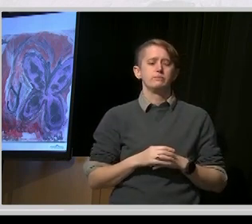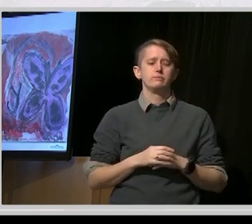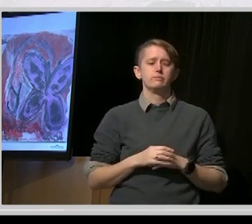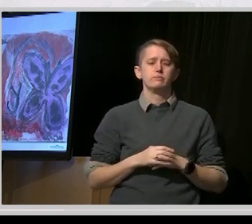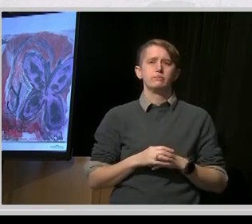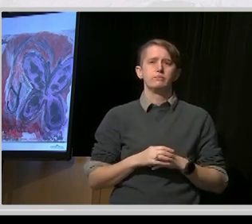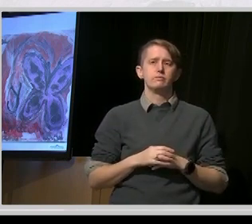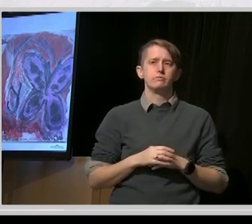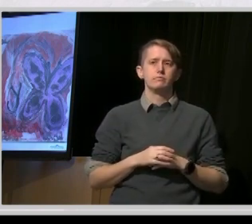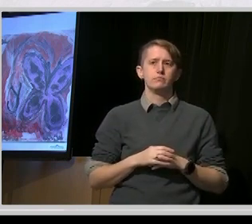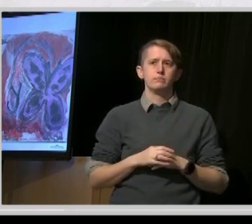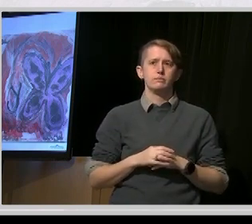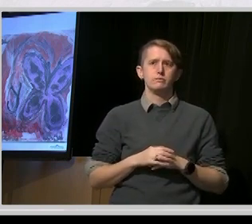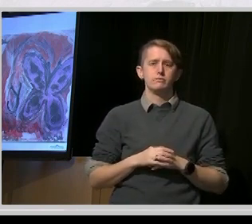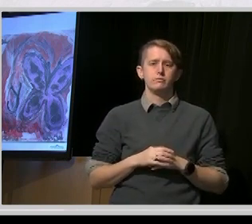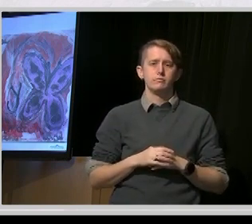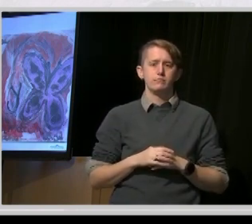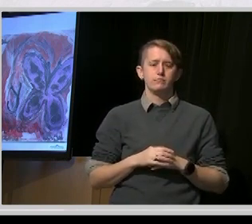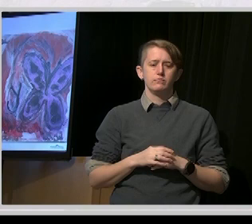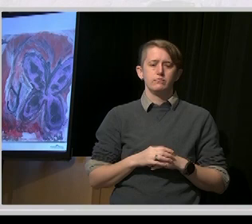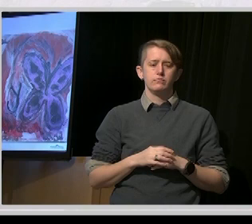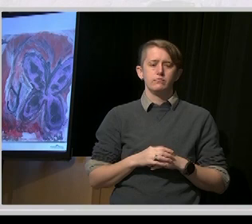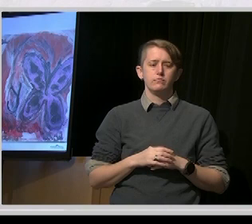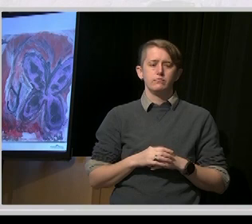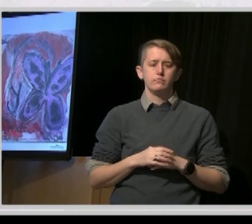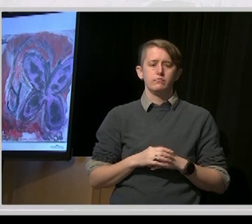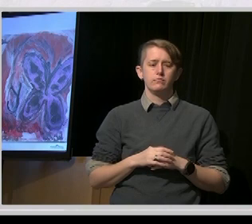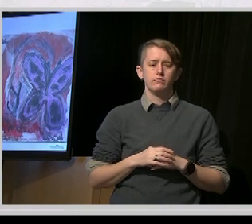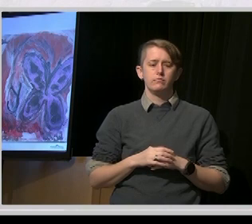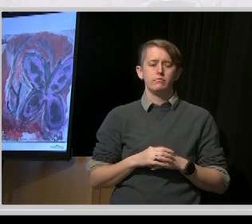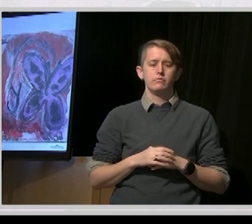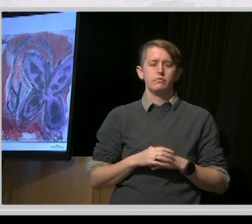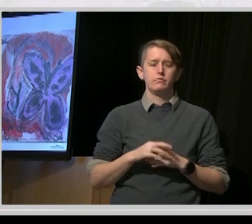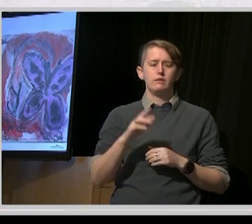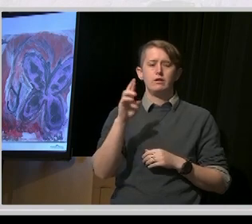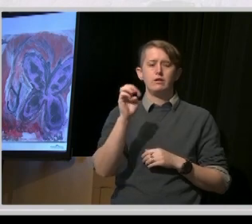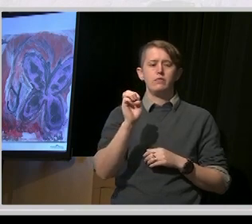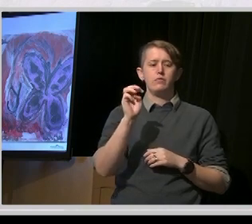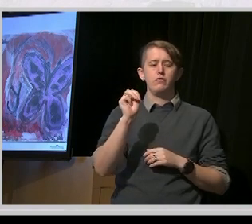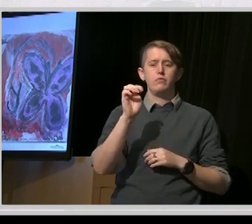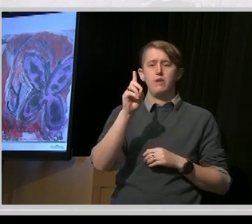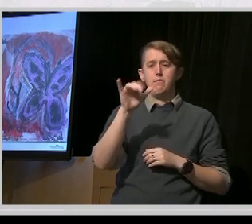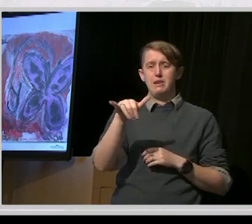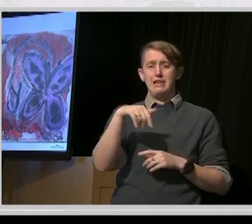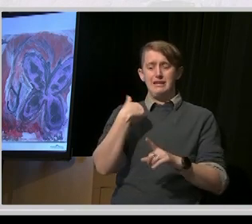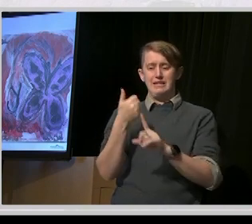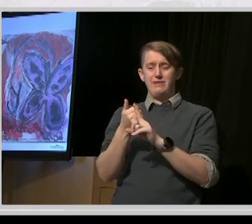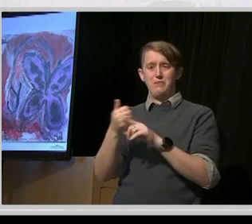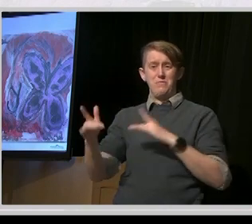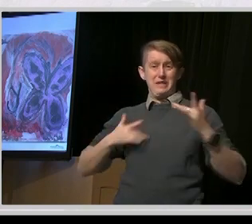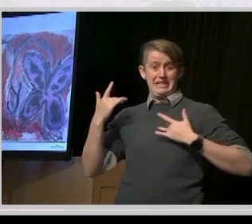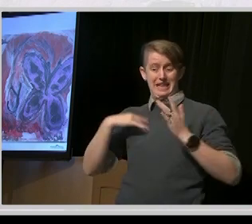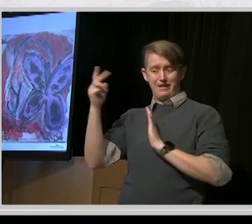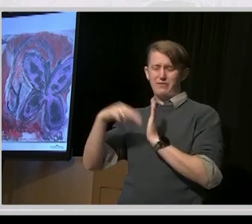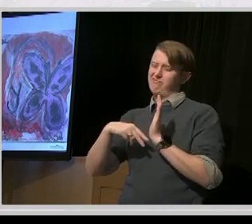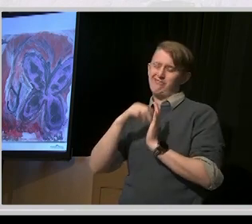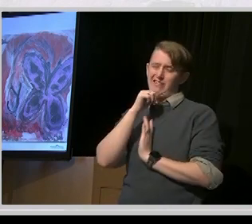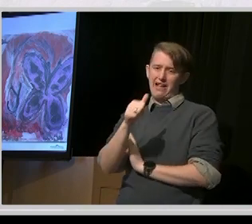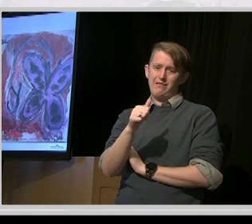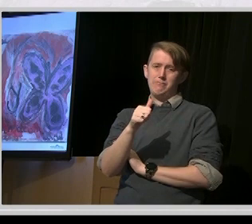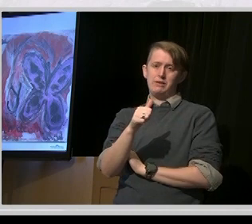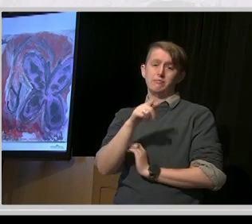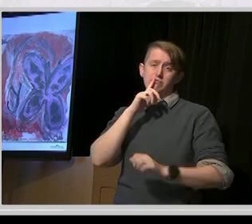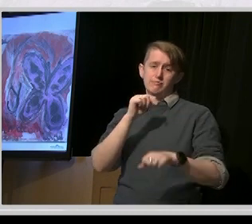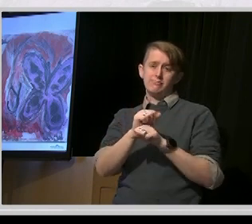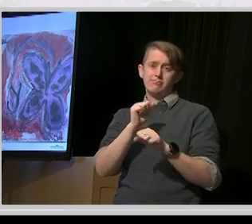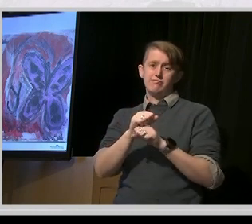it's not very exciting reading, but the remedy actually sets out year by year targets, indicators, and outcomes, which is really critical,